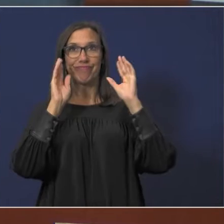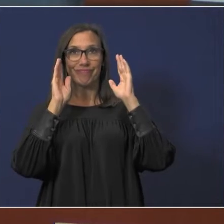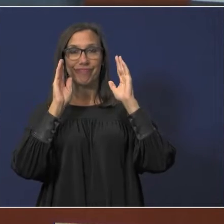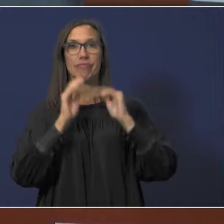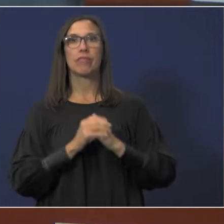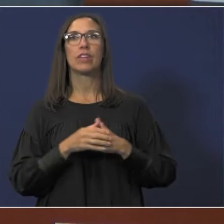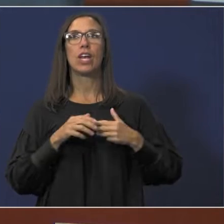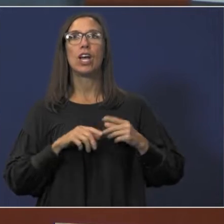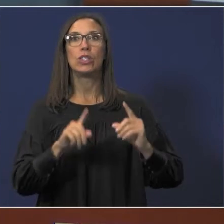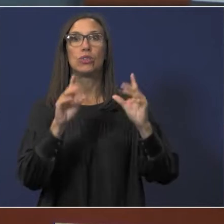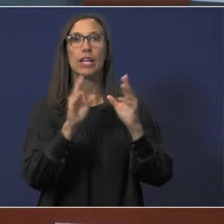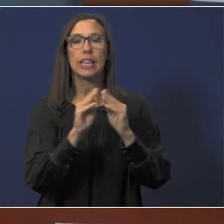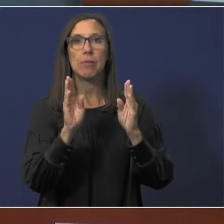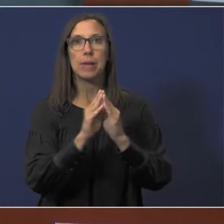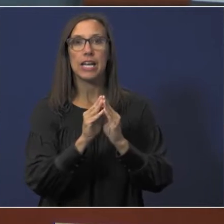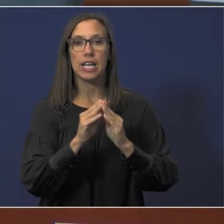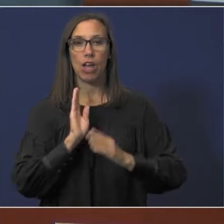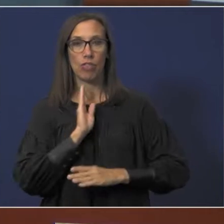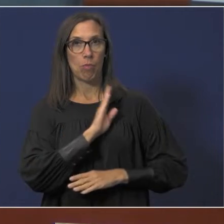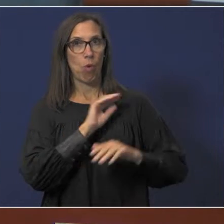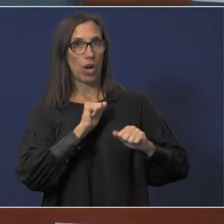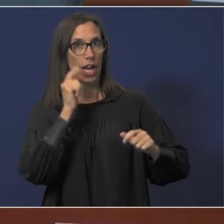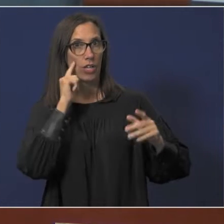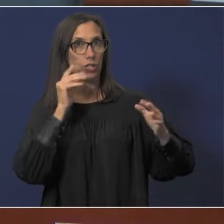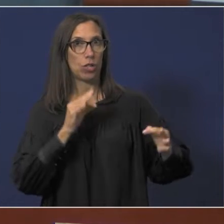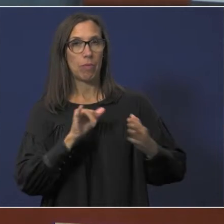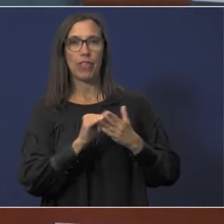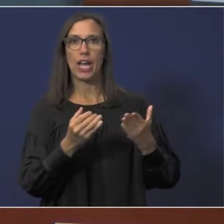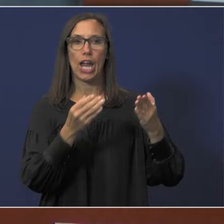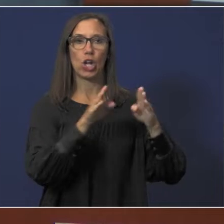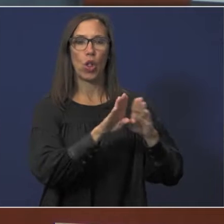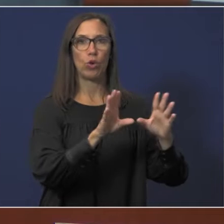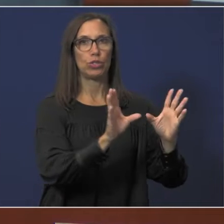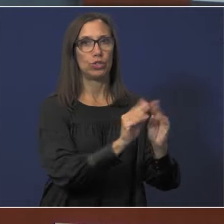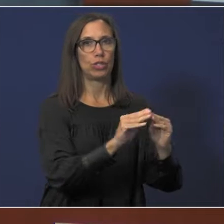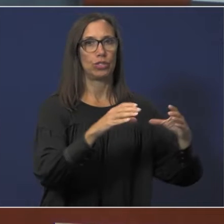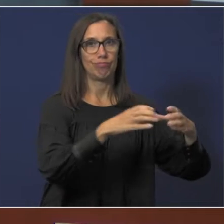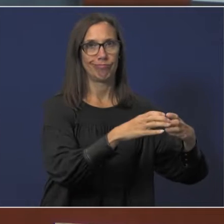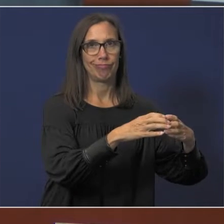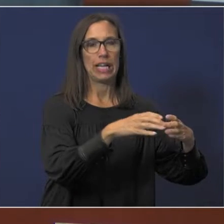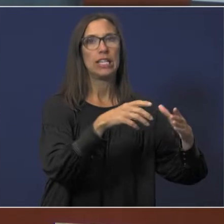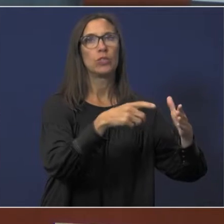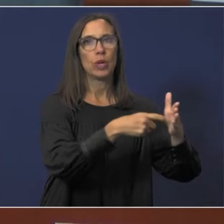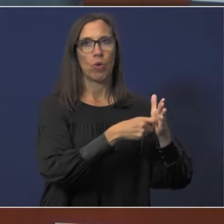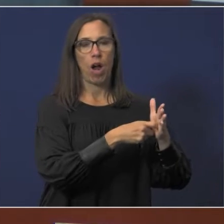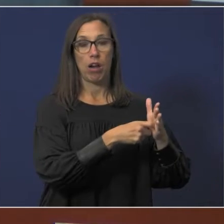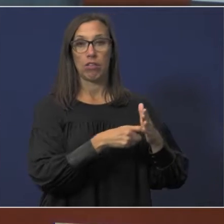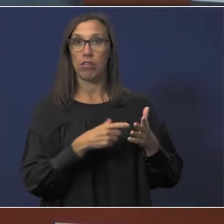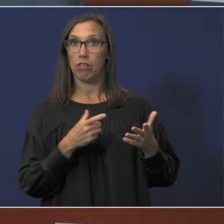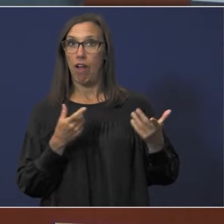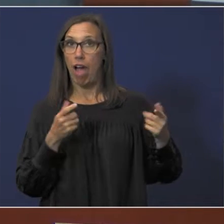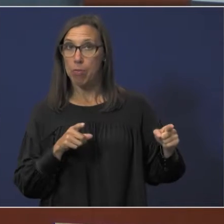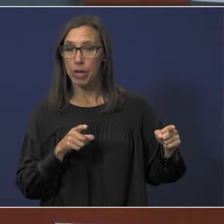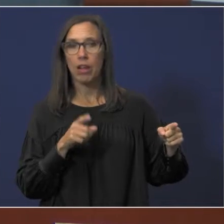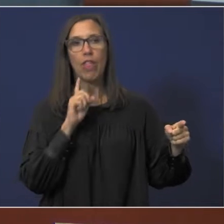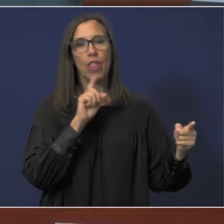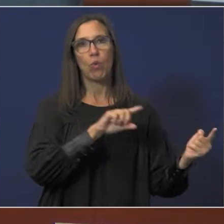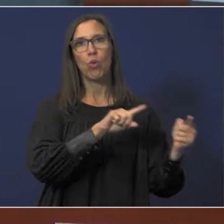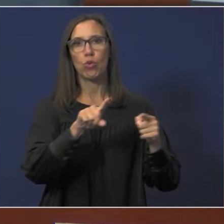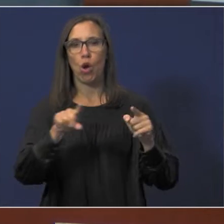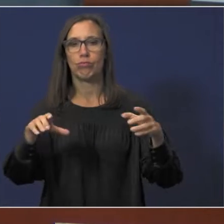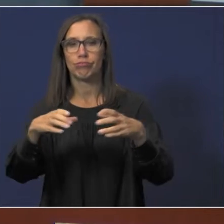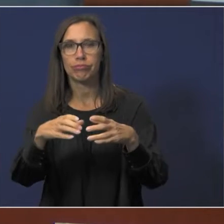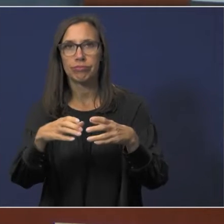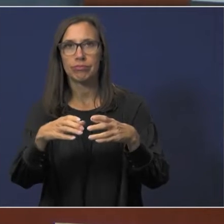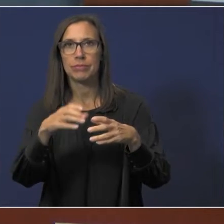During the course of this meeting, the board may determine that a closed session is necessary. In that event, the board will meet in closed session to consider